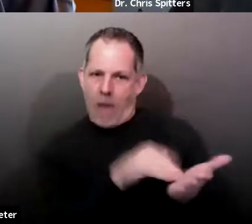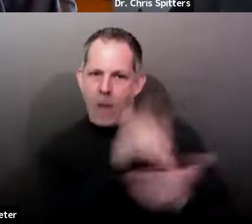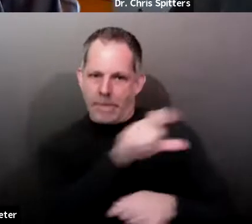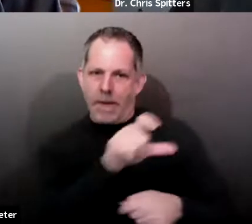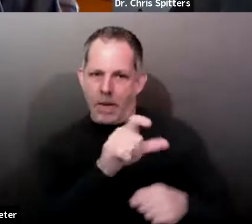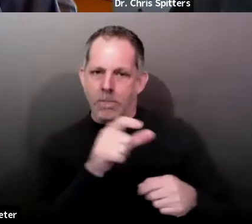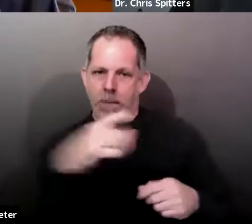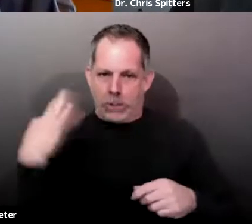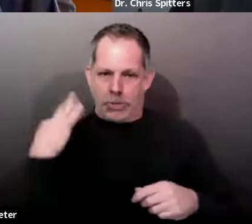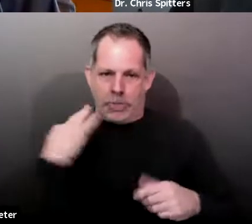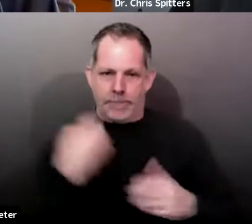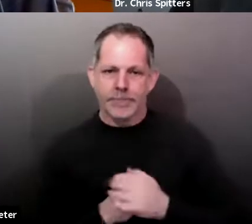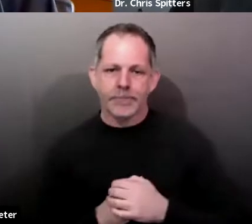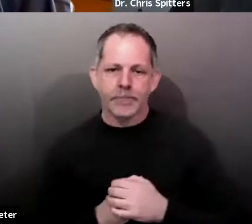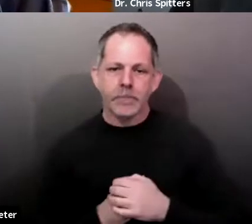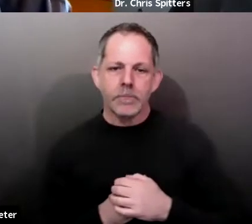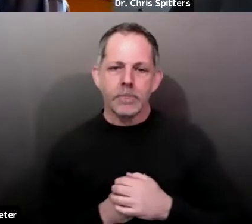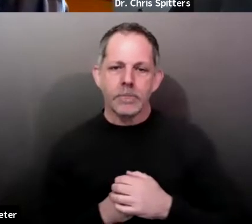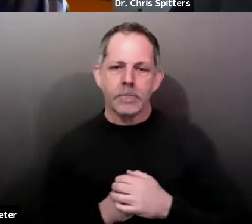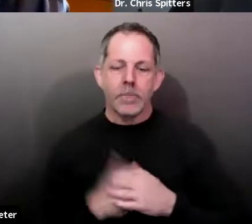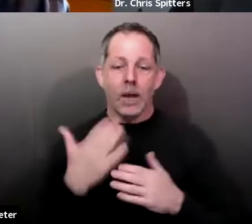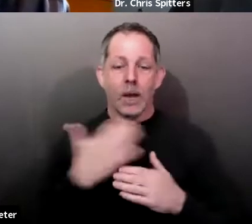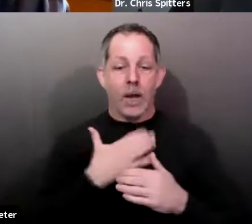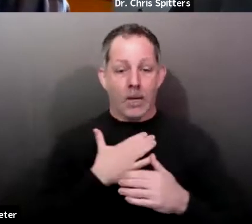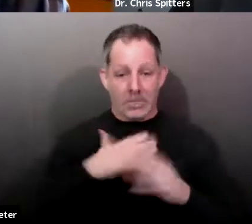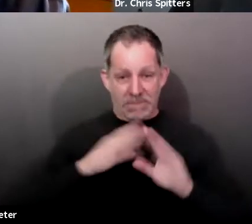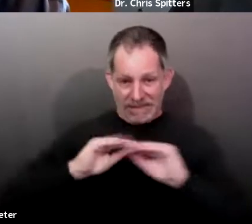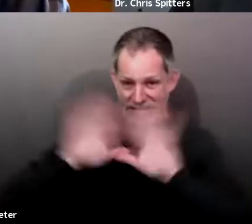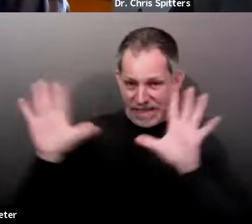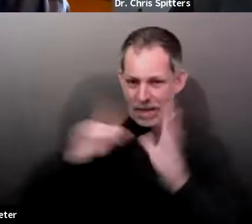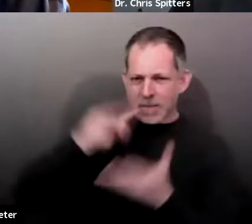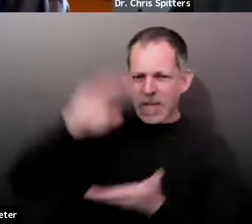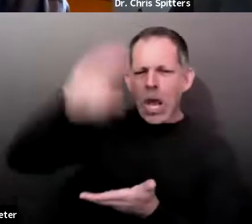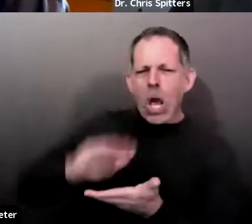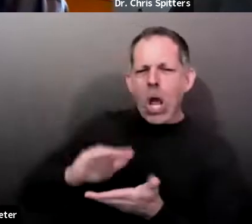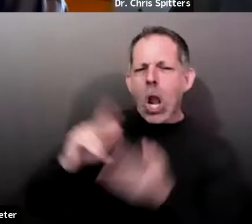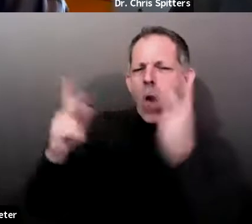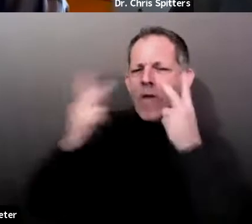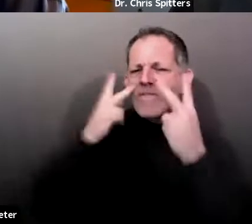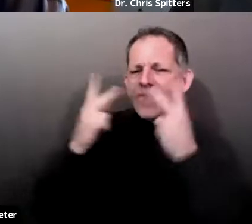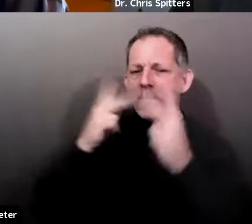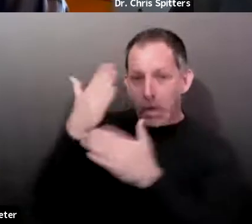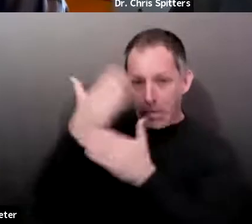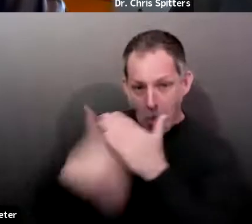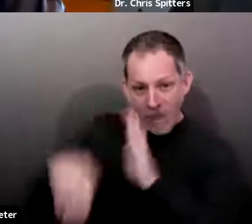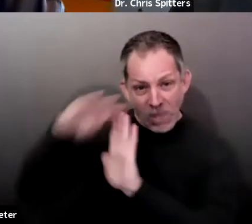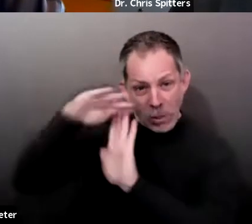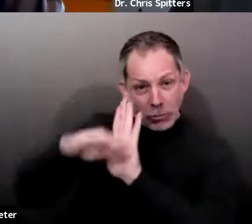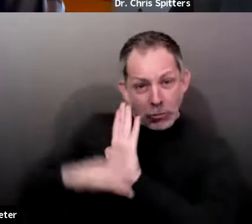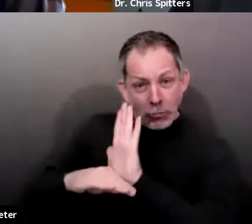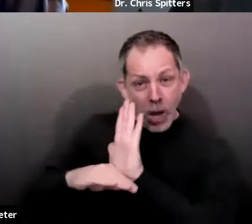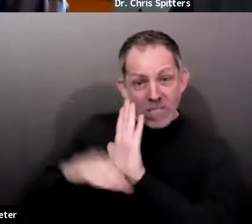low vision as a criteria for the newly eligible.